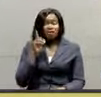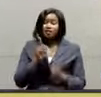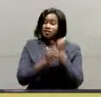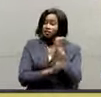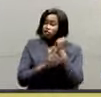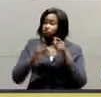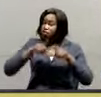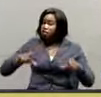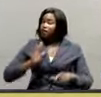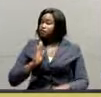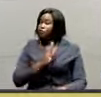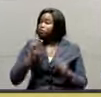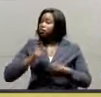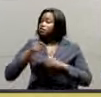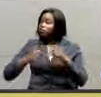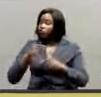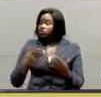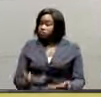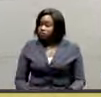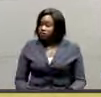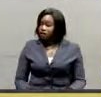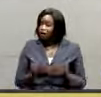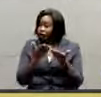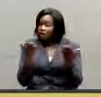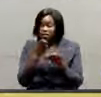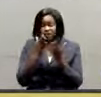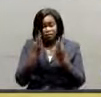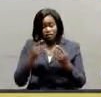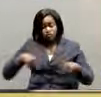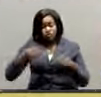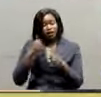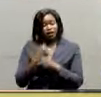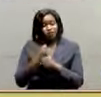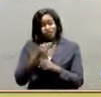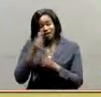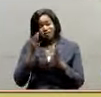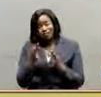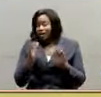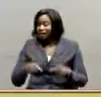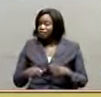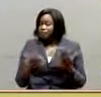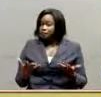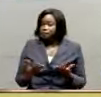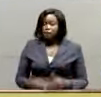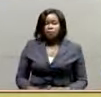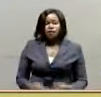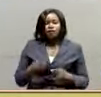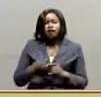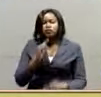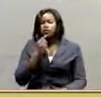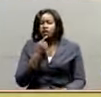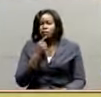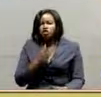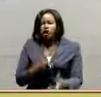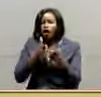boards should continue? Is there something else we can do instead? Although the disarmament of the Karimajong brought